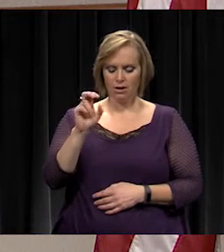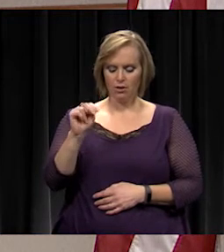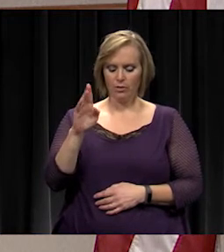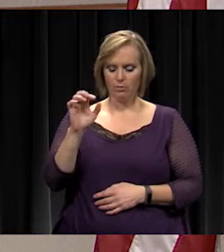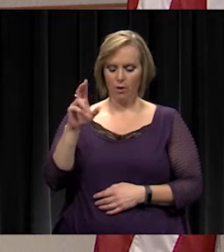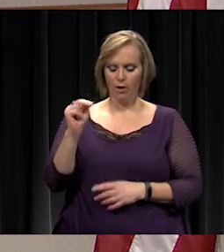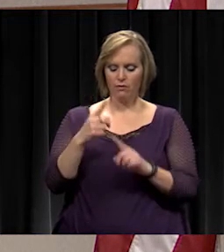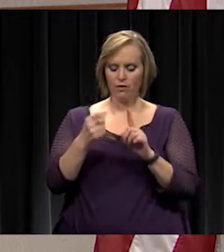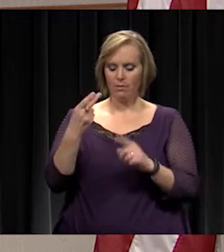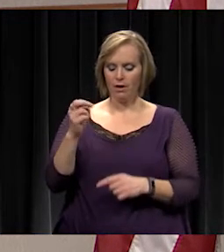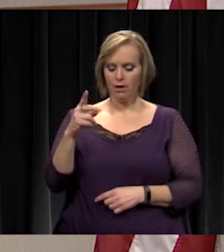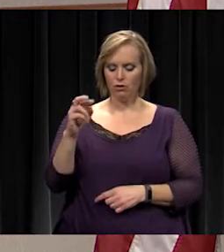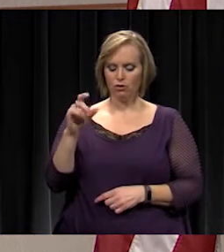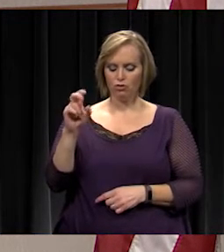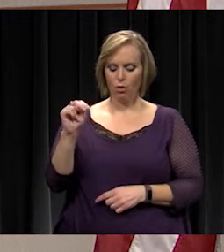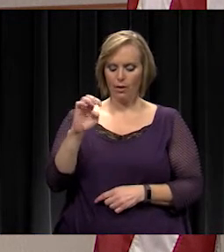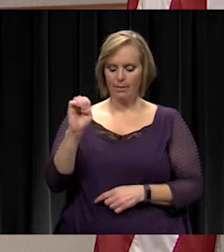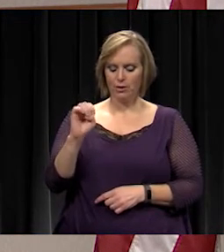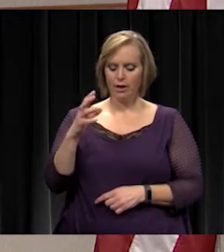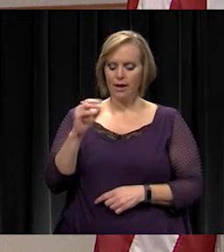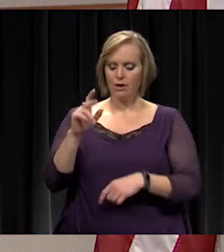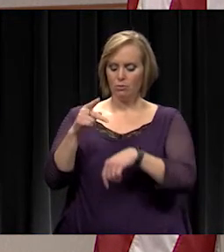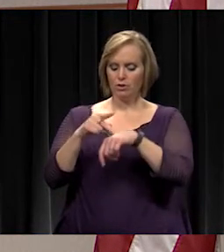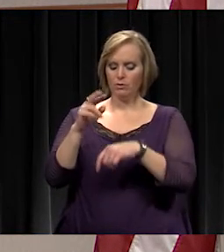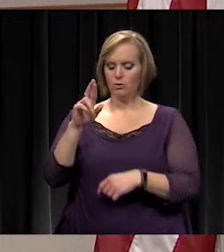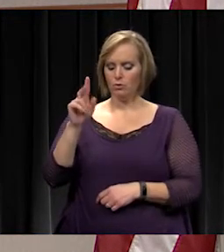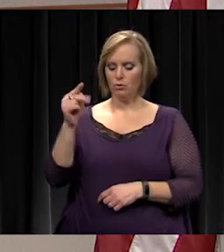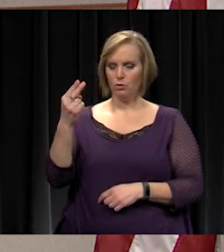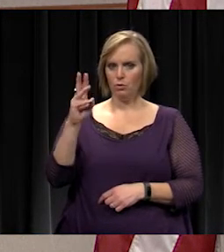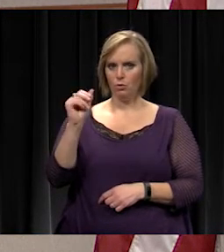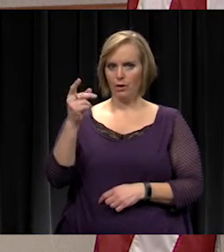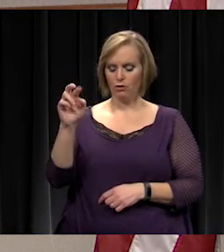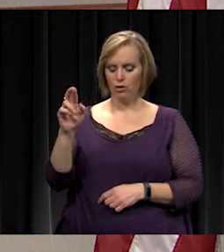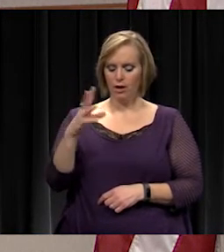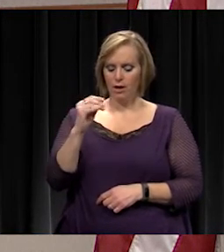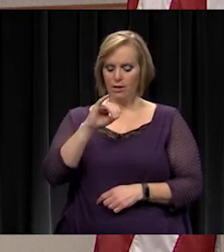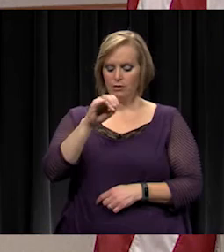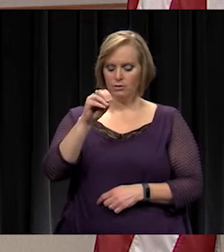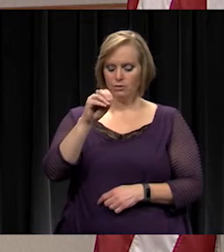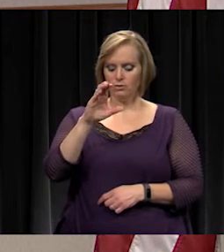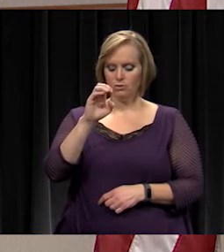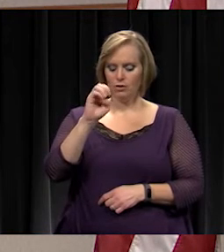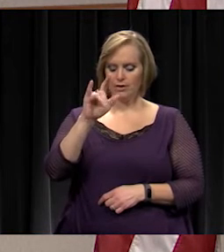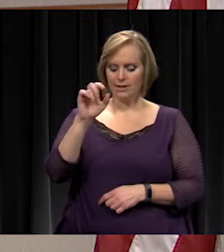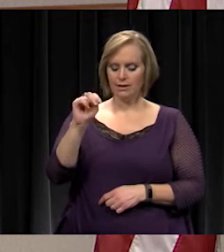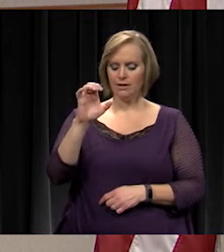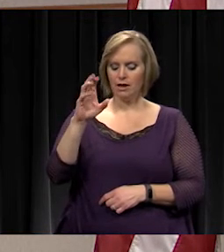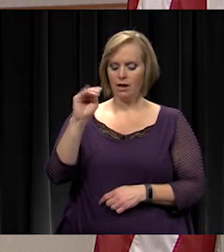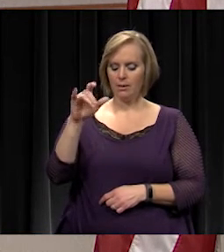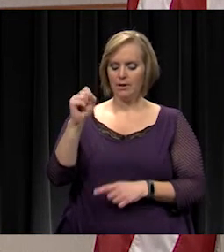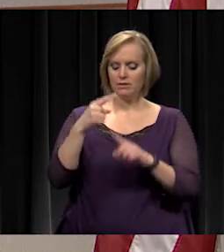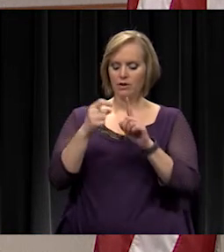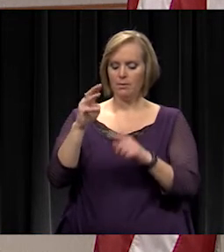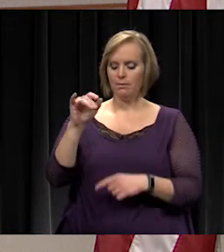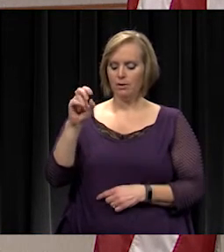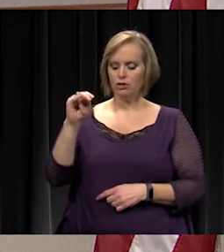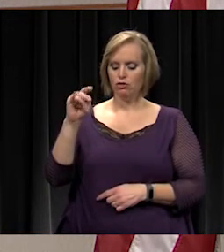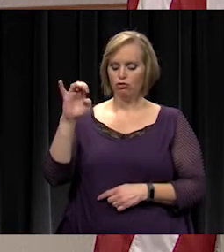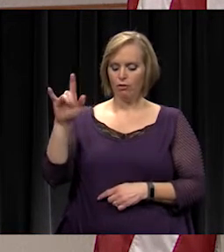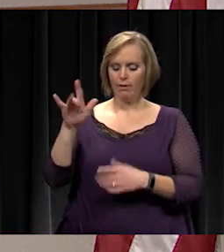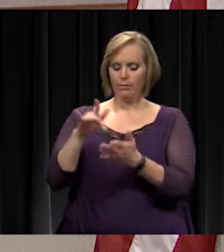from Heatherstone Elementary and her principal, Ruth Wagner. And Jocelyn Cummings from Mission Trail Middle School and her principal, Rochelle Waters.